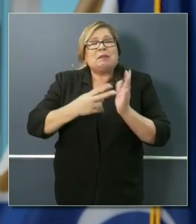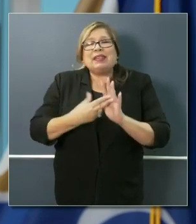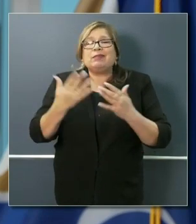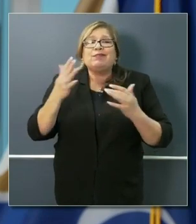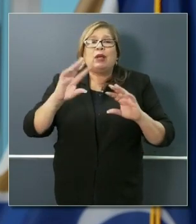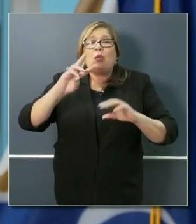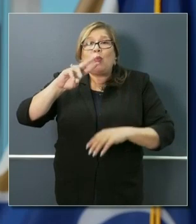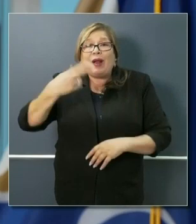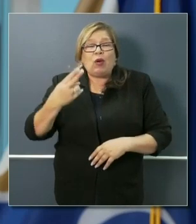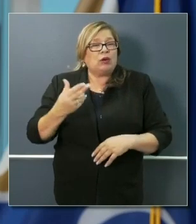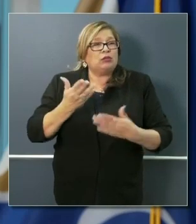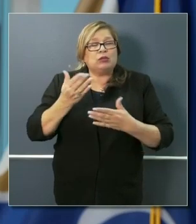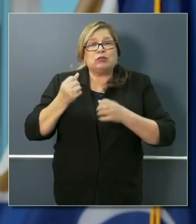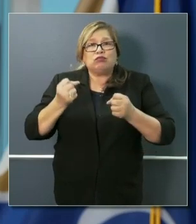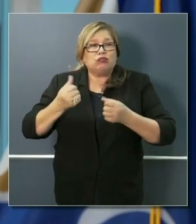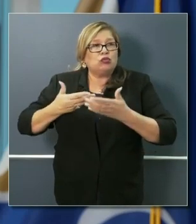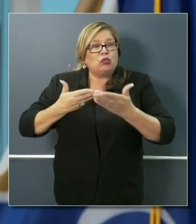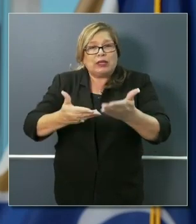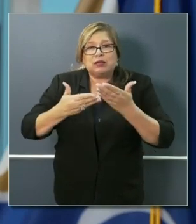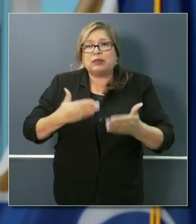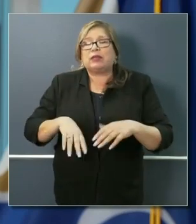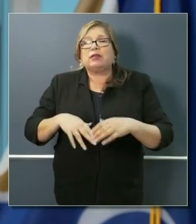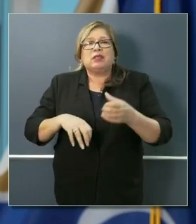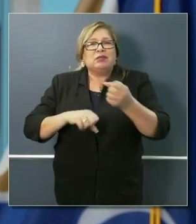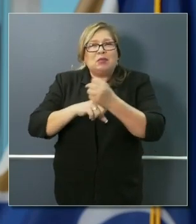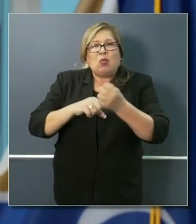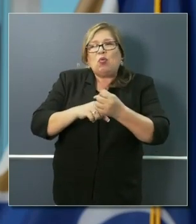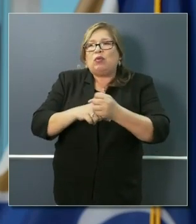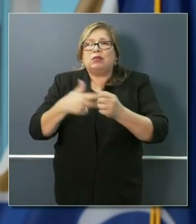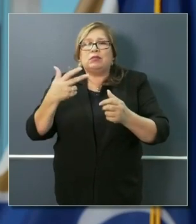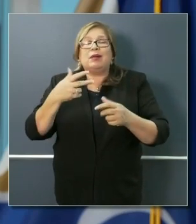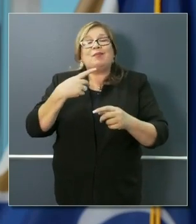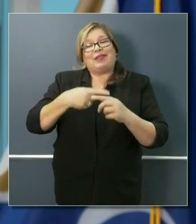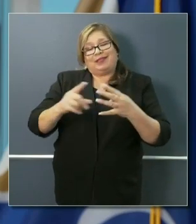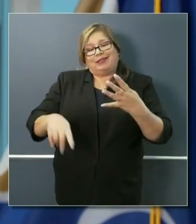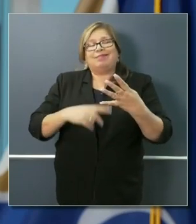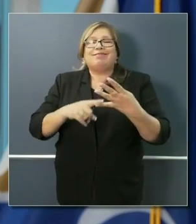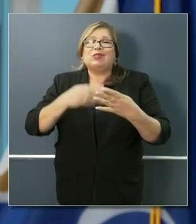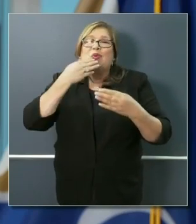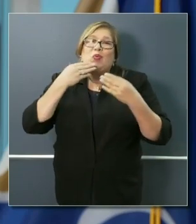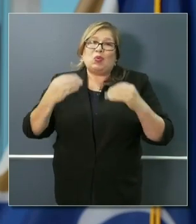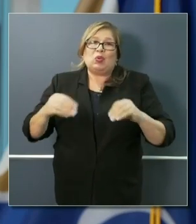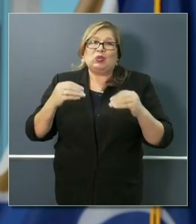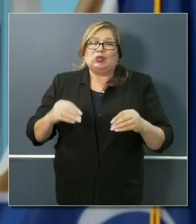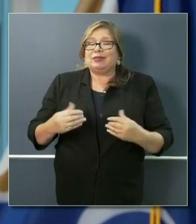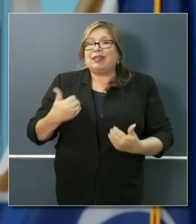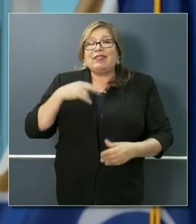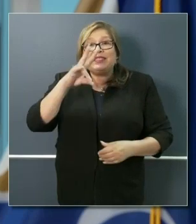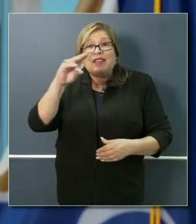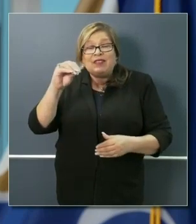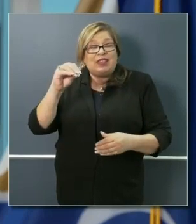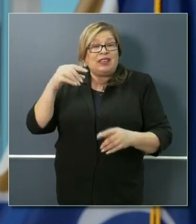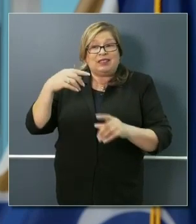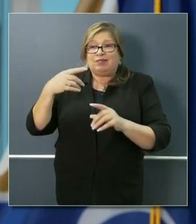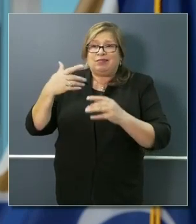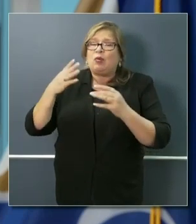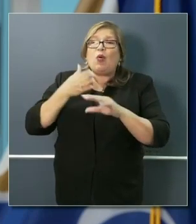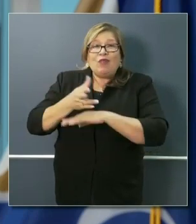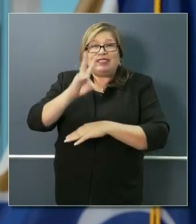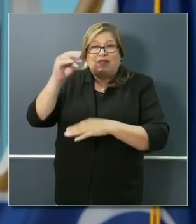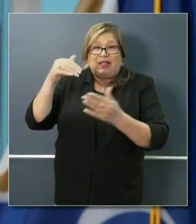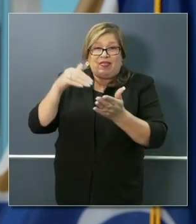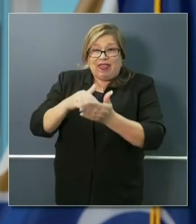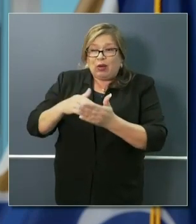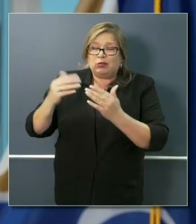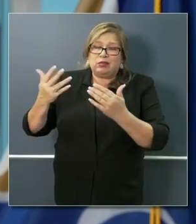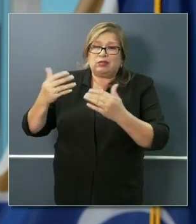and the like. The logistics sector is in need of support. And, of course, grocers. There's 70,000 open jobs today